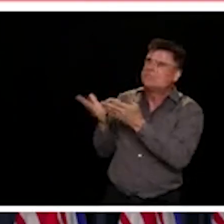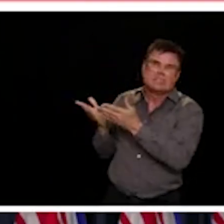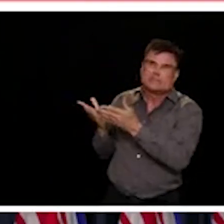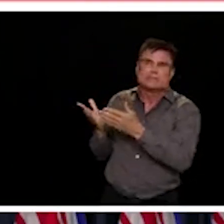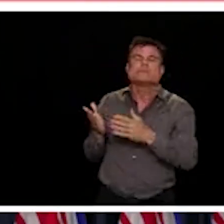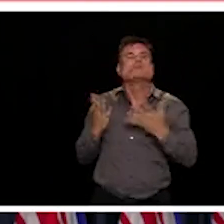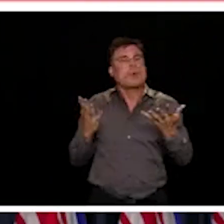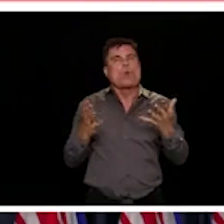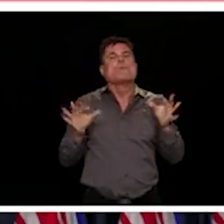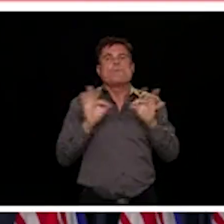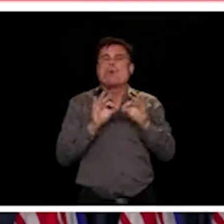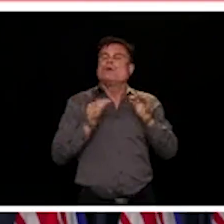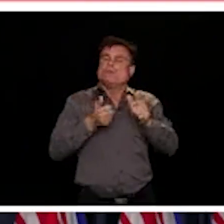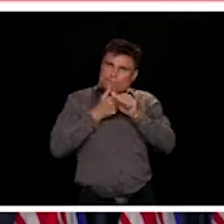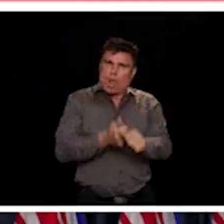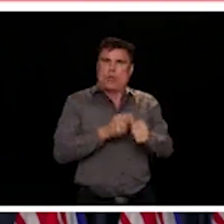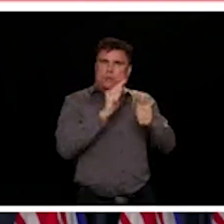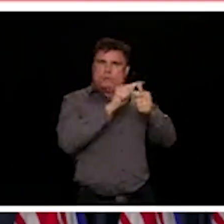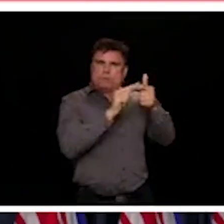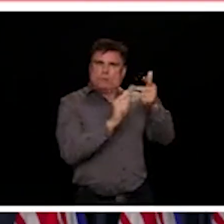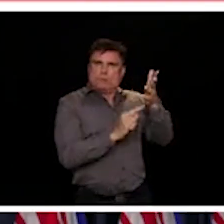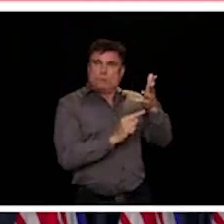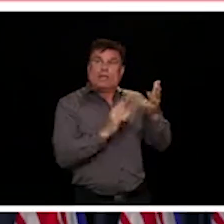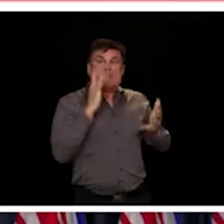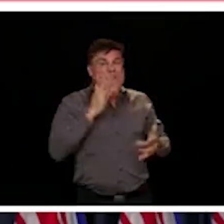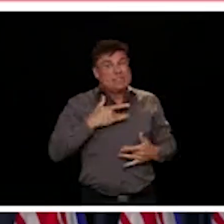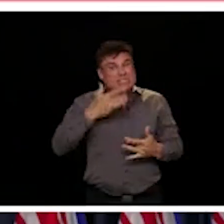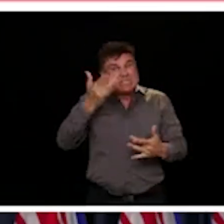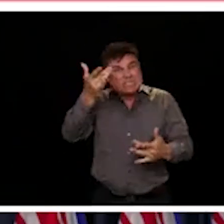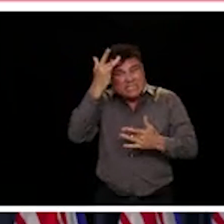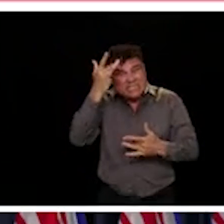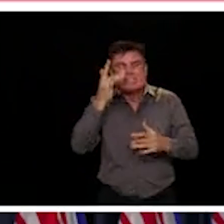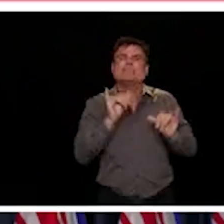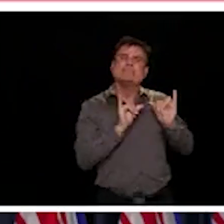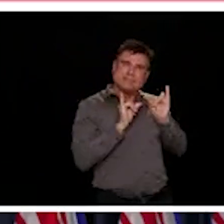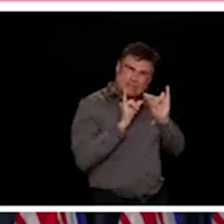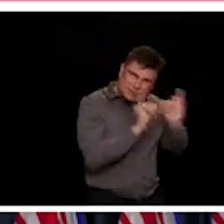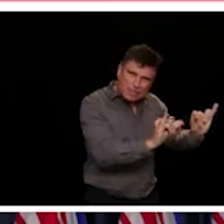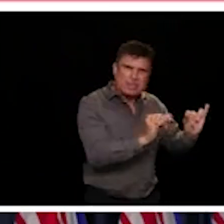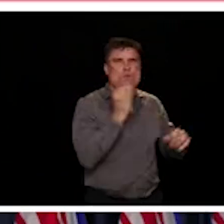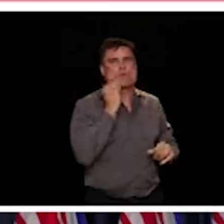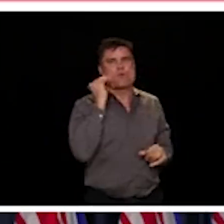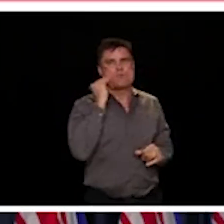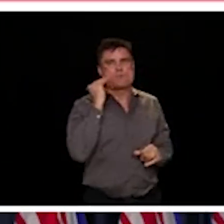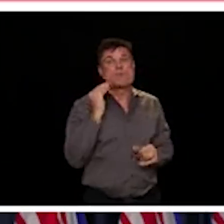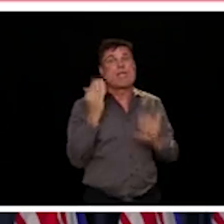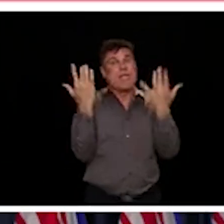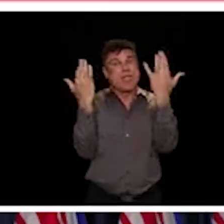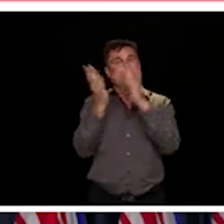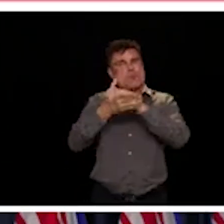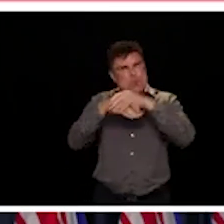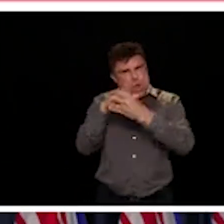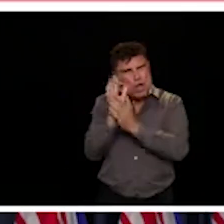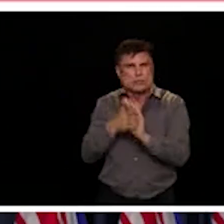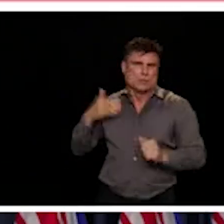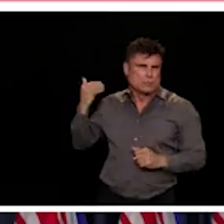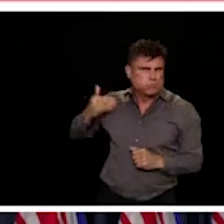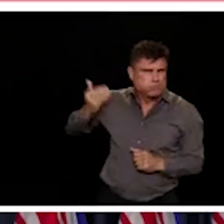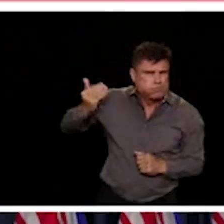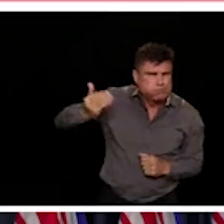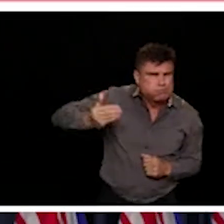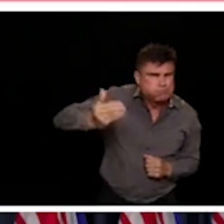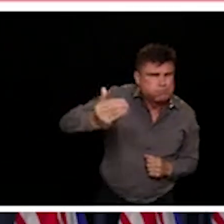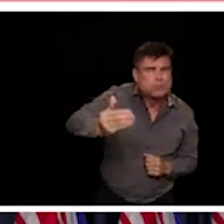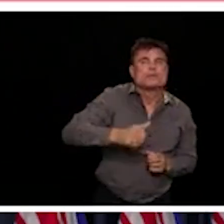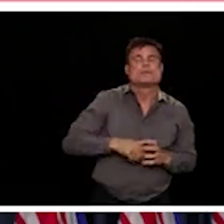follow good hand hygiene. Always maintain a safe distance when you can and use barriers to protect us when we need to be